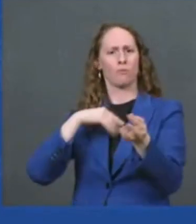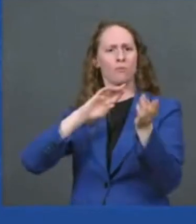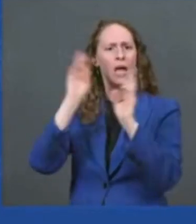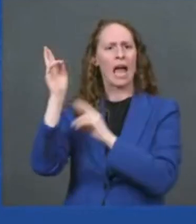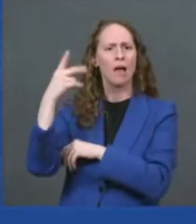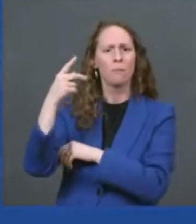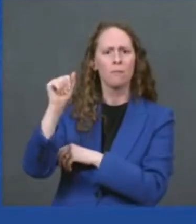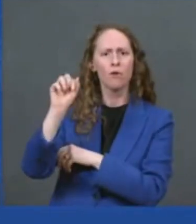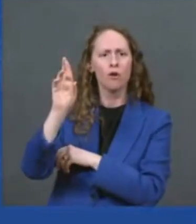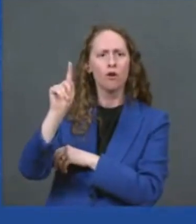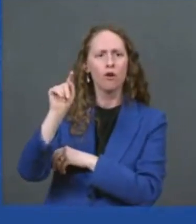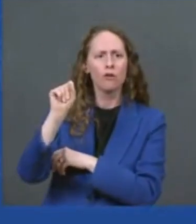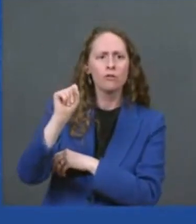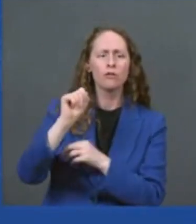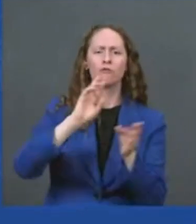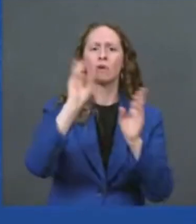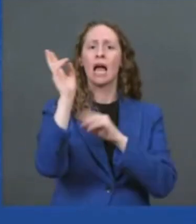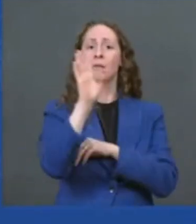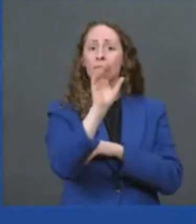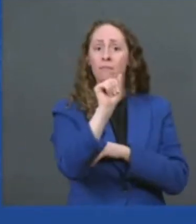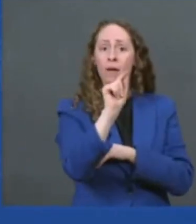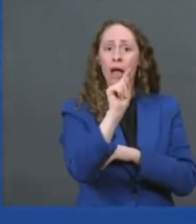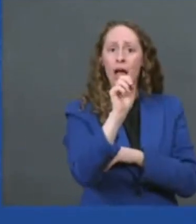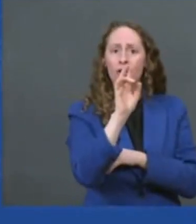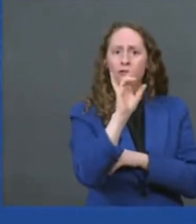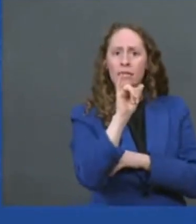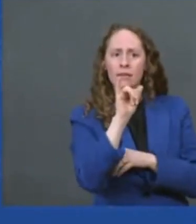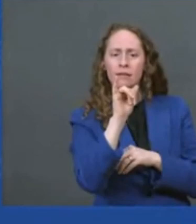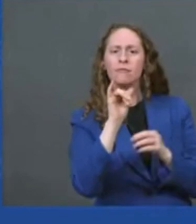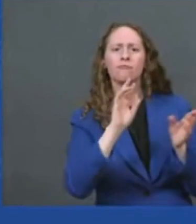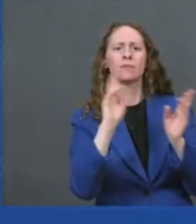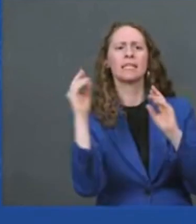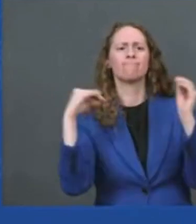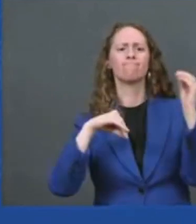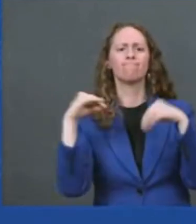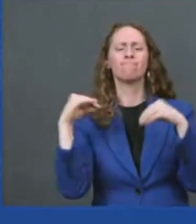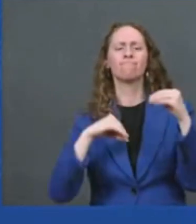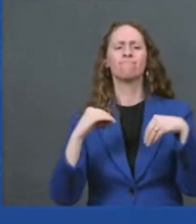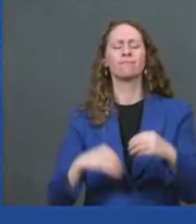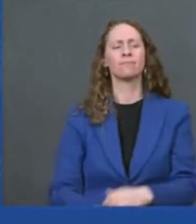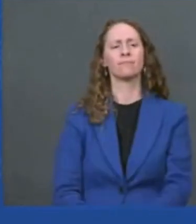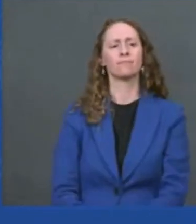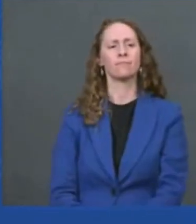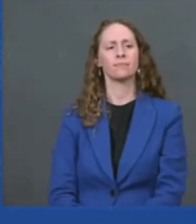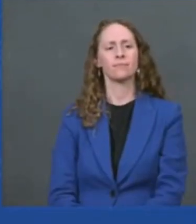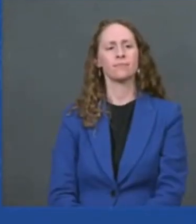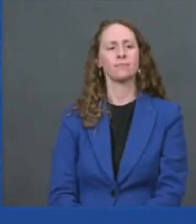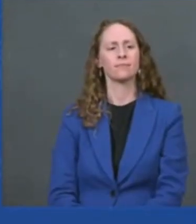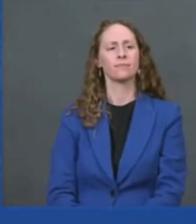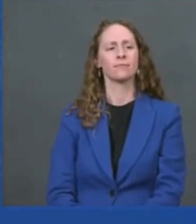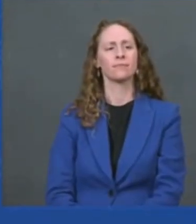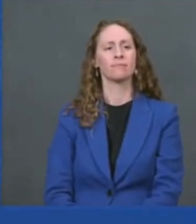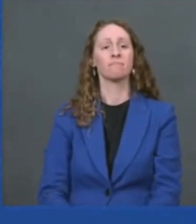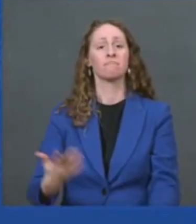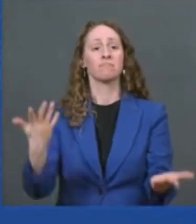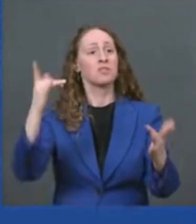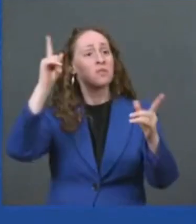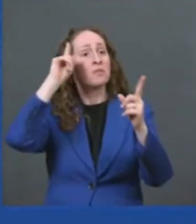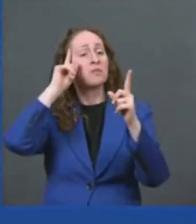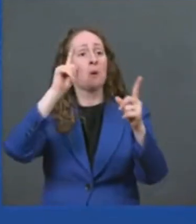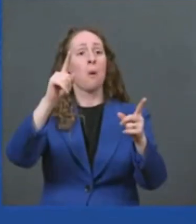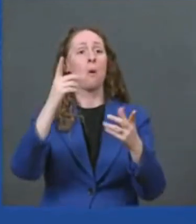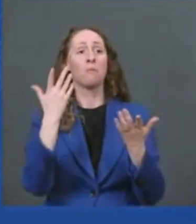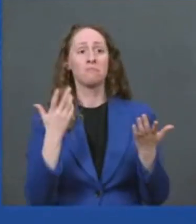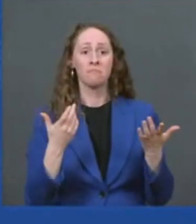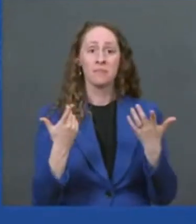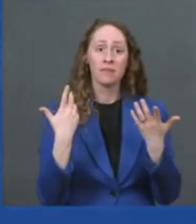billions of gallons of gasoline over time serving saving an average driver who chooses electric vehicle up to a thousand dollars